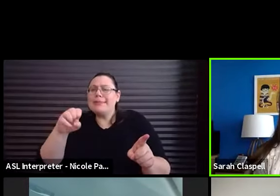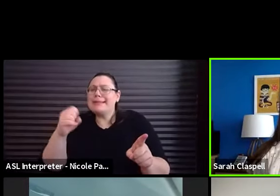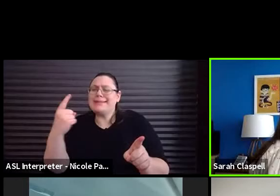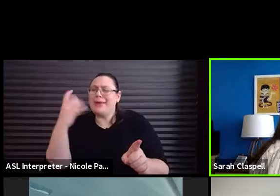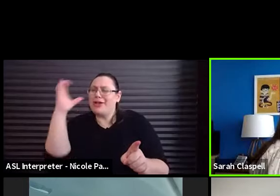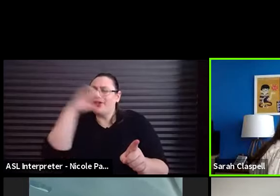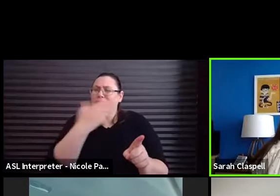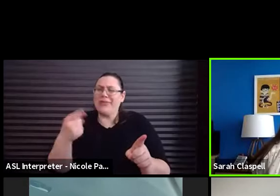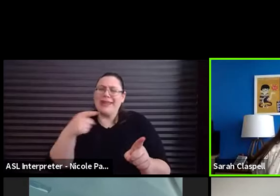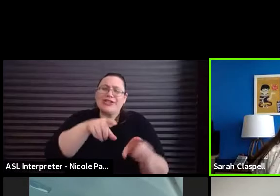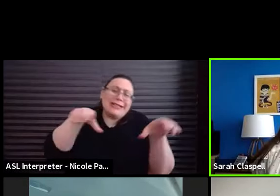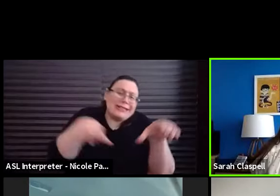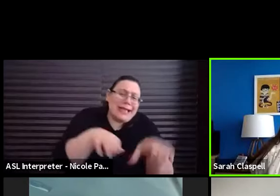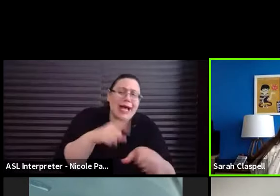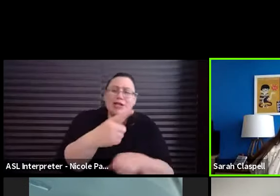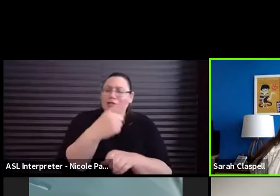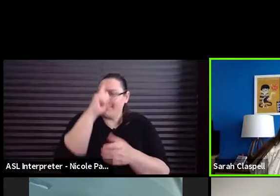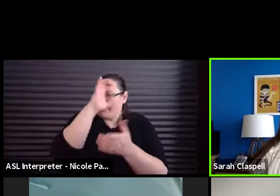believes.